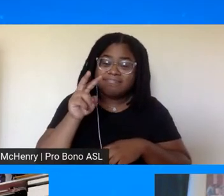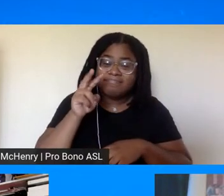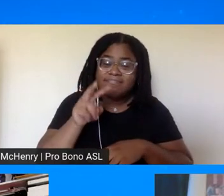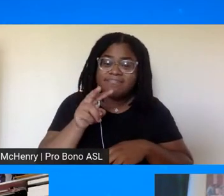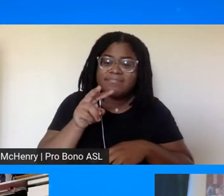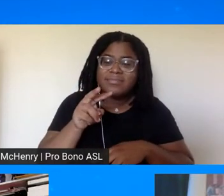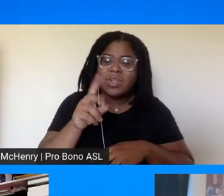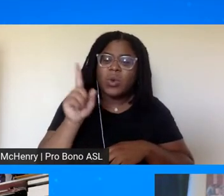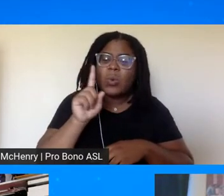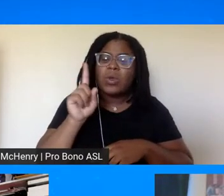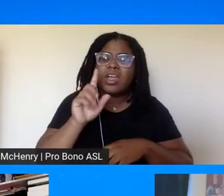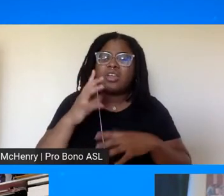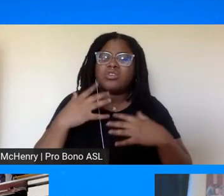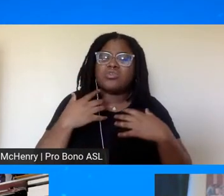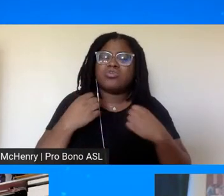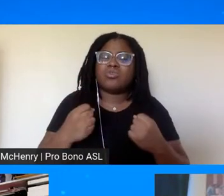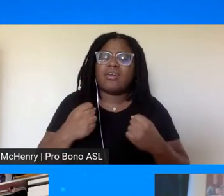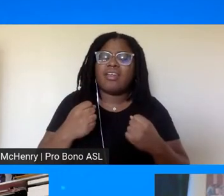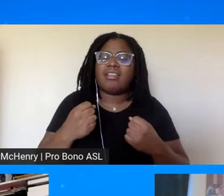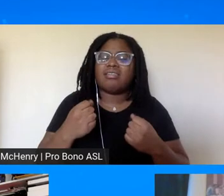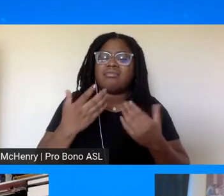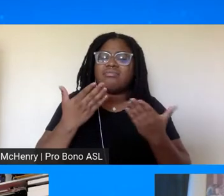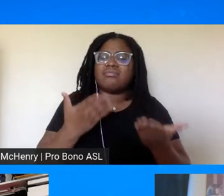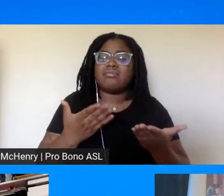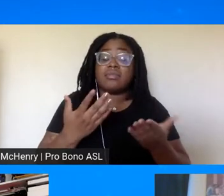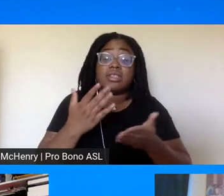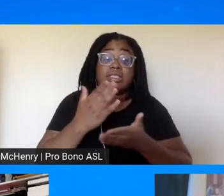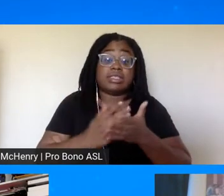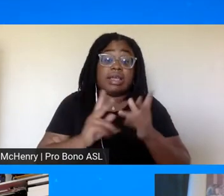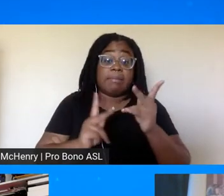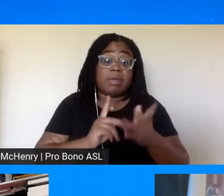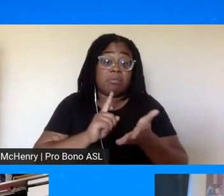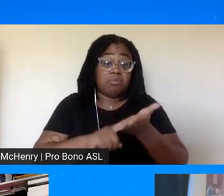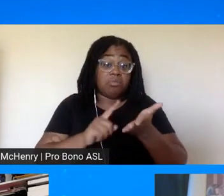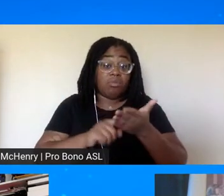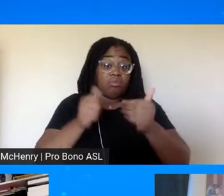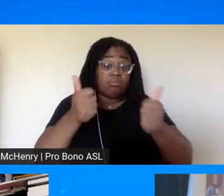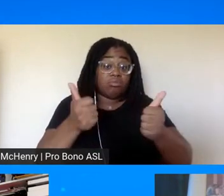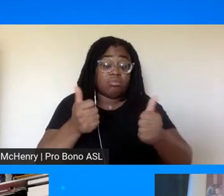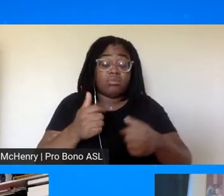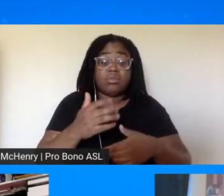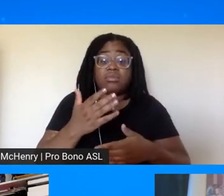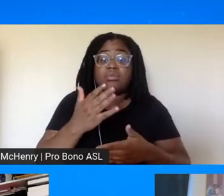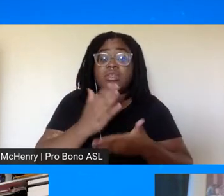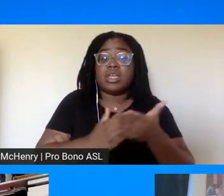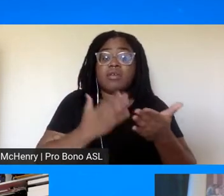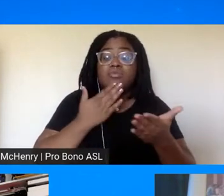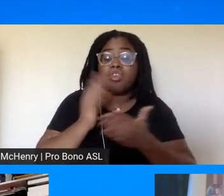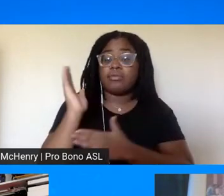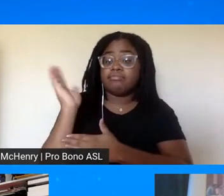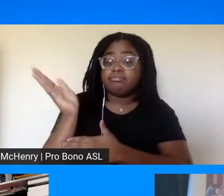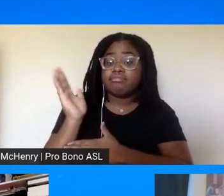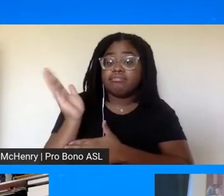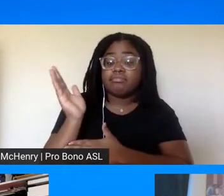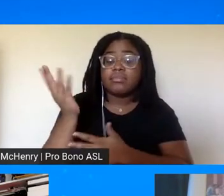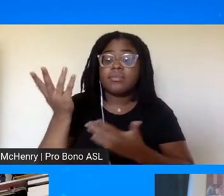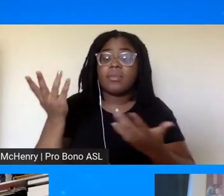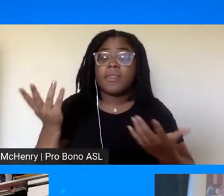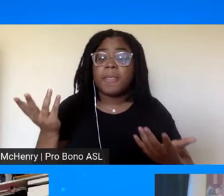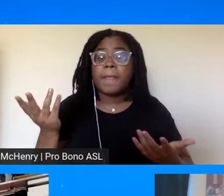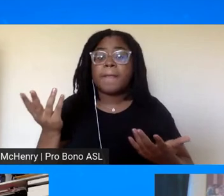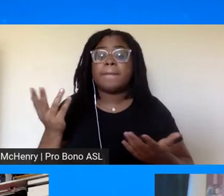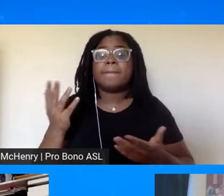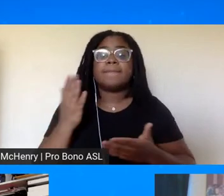your strength lie? Some people are great researchers. Some people are great articulators, um, spokespersons. Um,